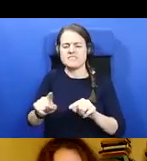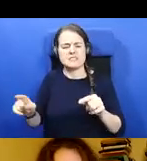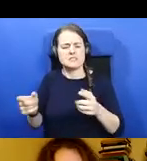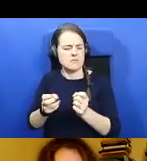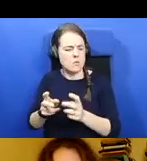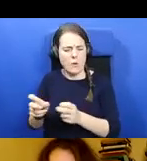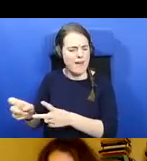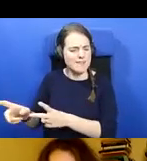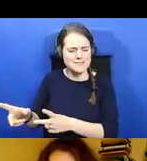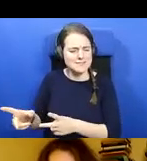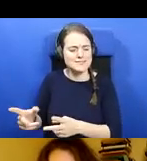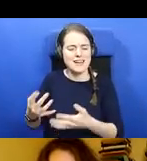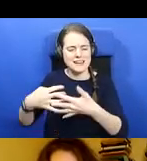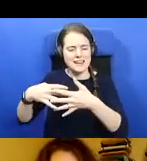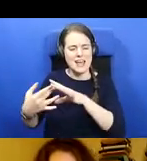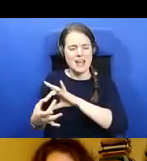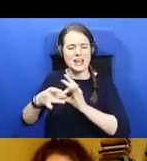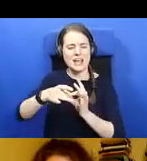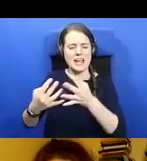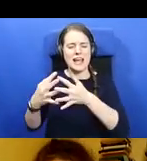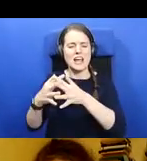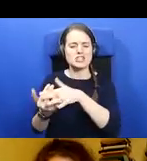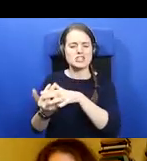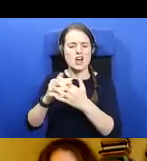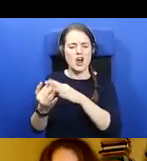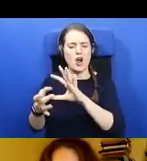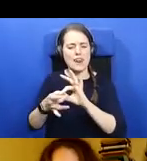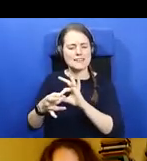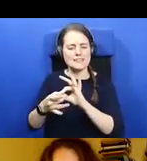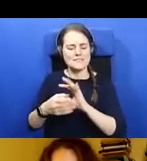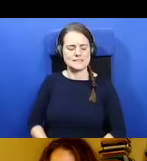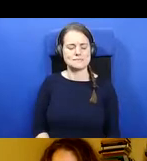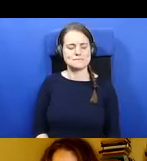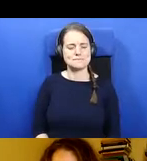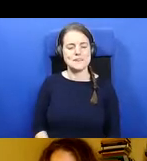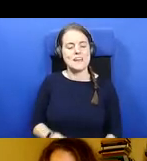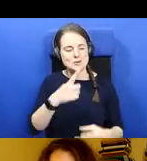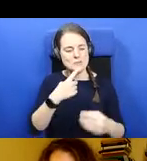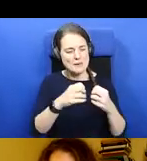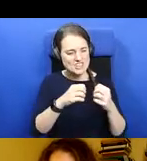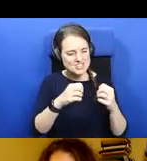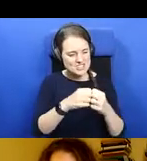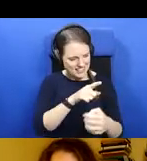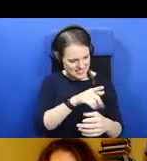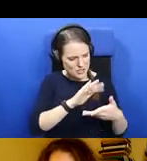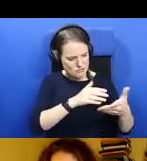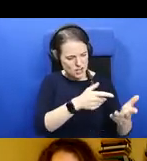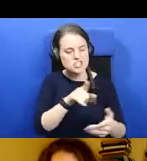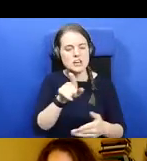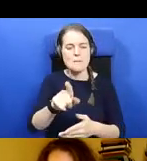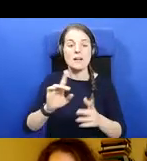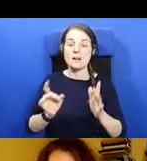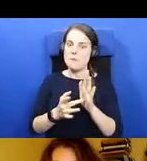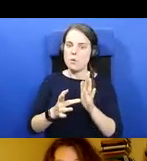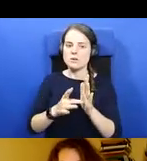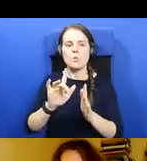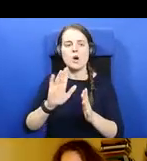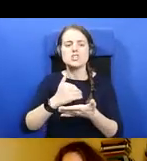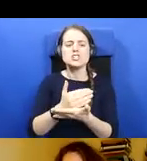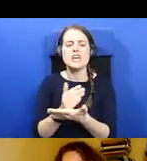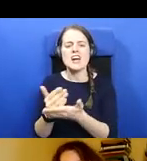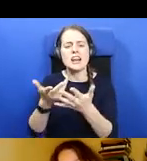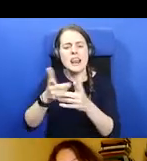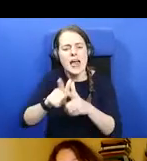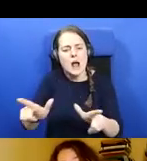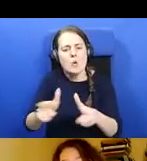important and you mentioned it a little bit in the introduction, is shared languages. And throughout history there have been